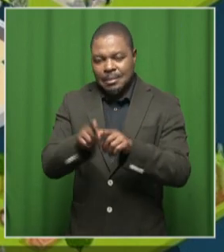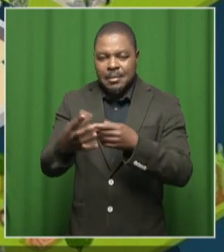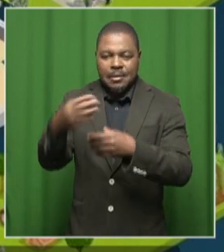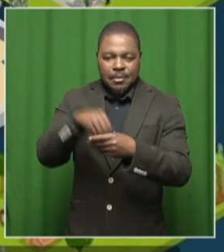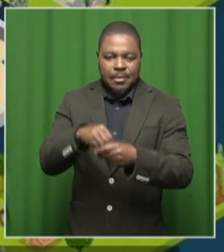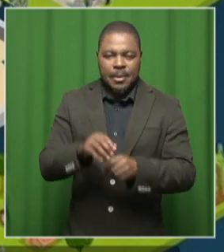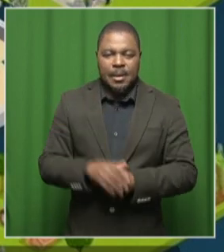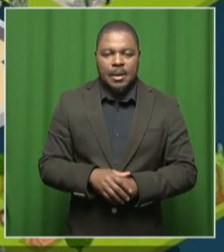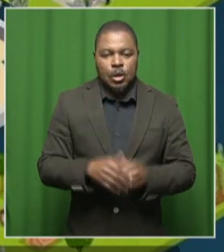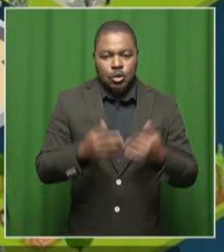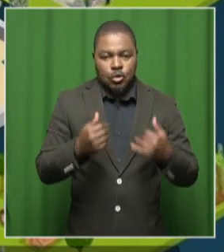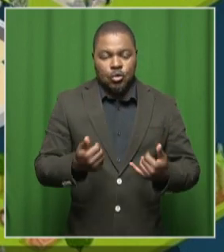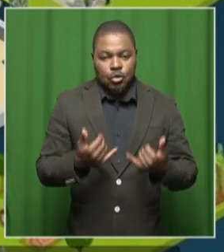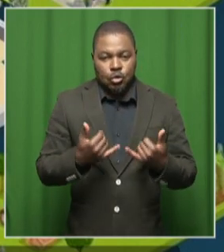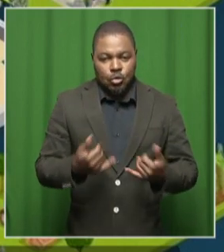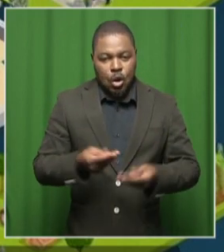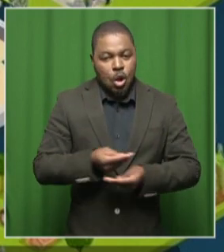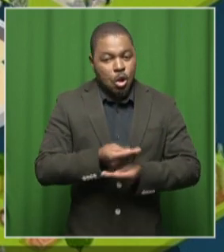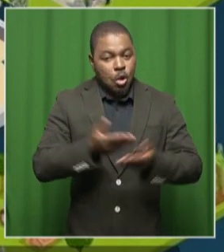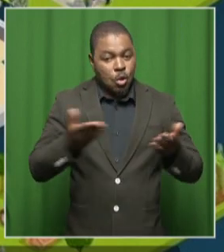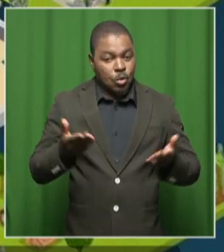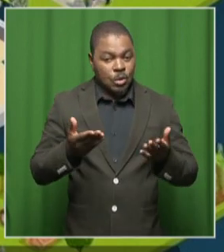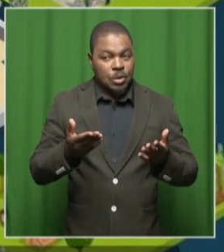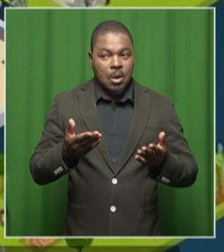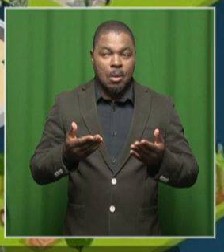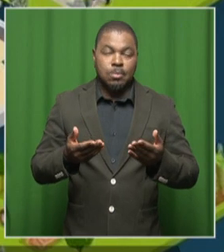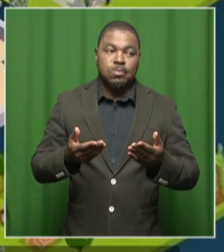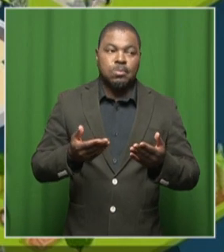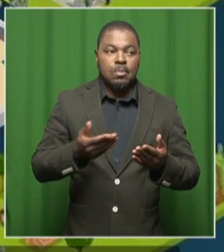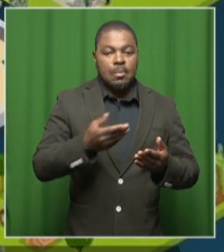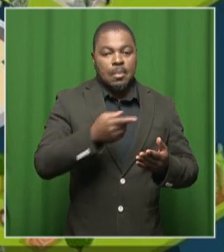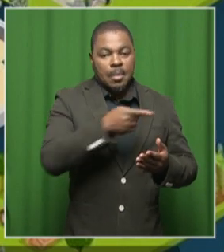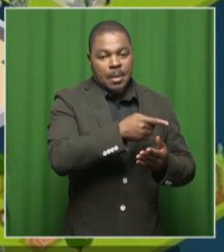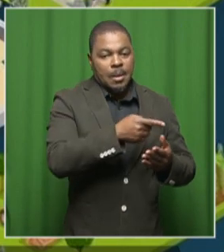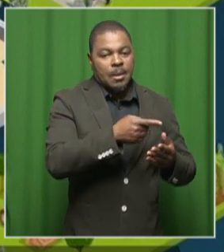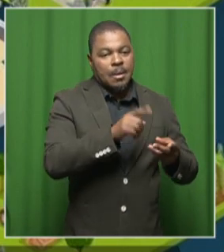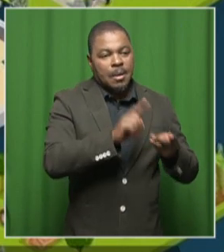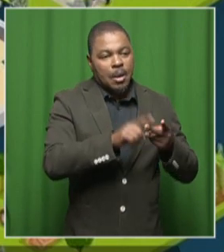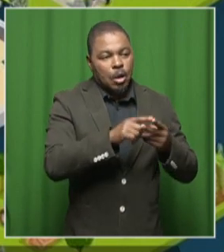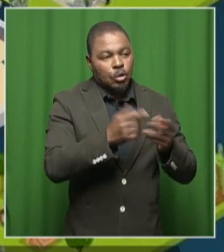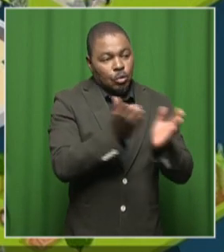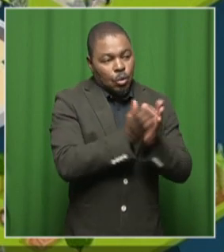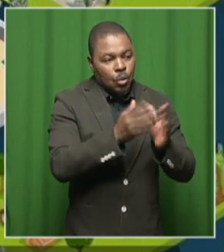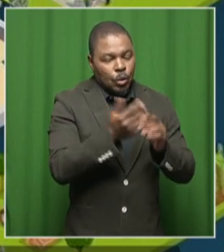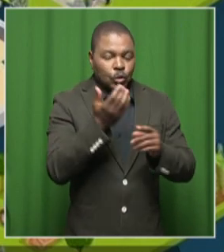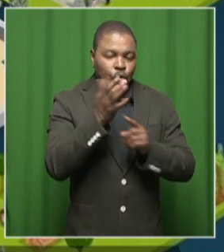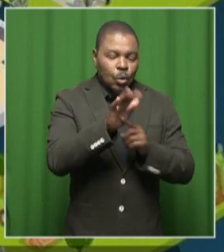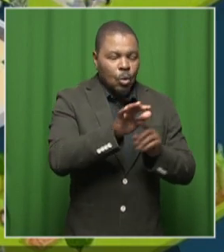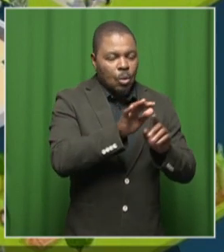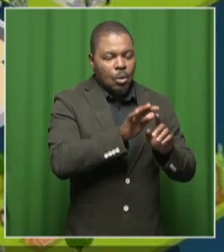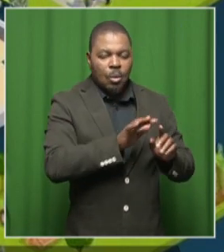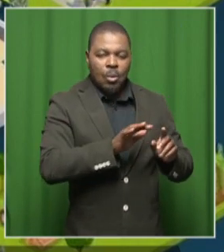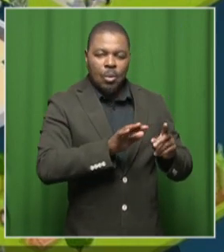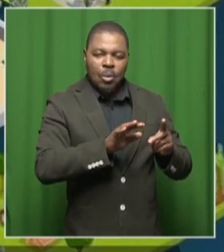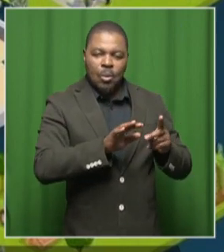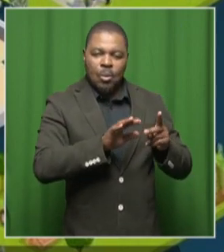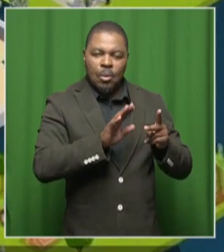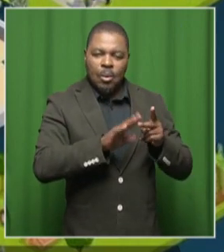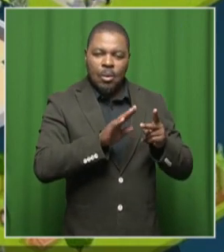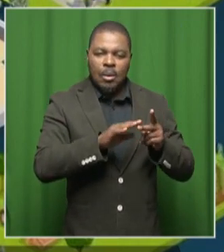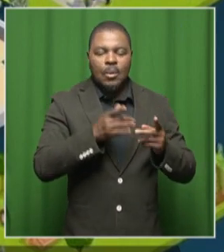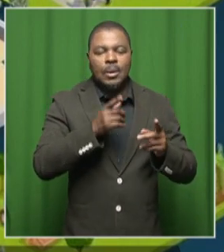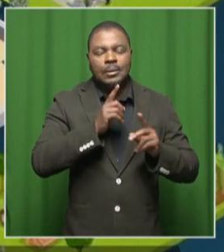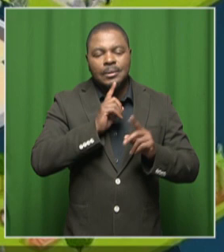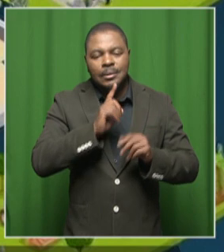I mean, part of the launch today is that we've added a school into the, into the landscape. I hope to complete that with teacher